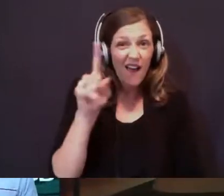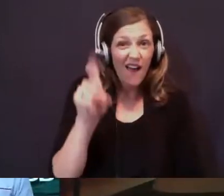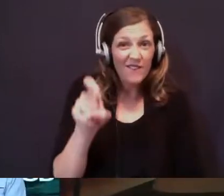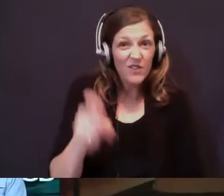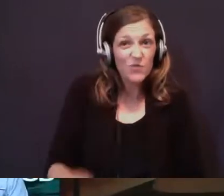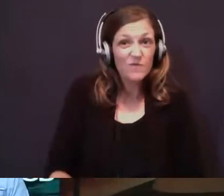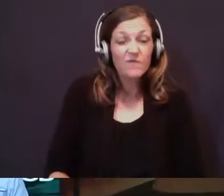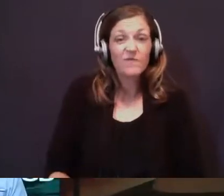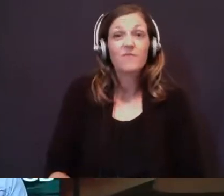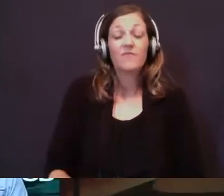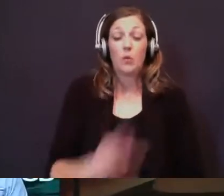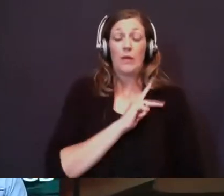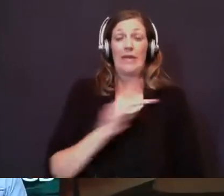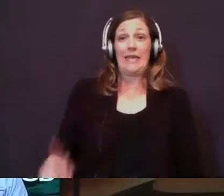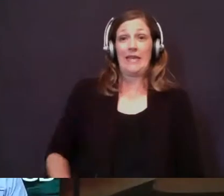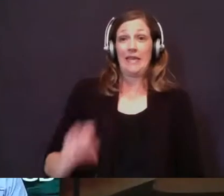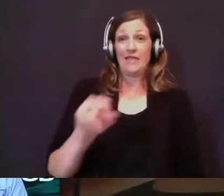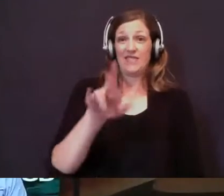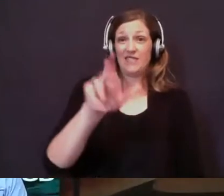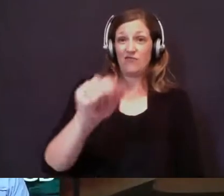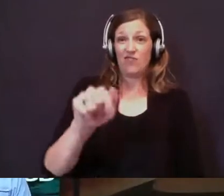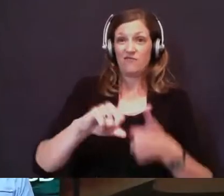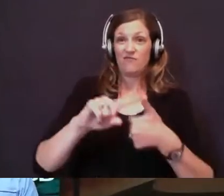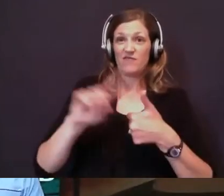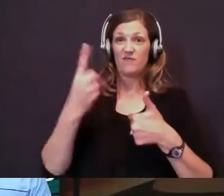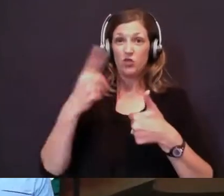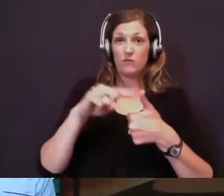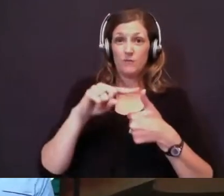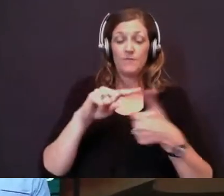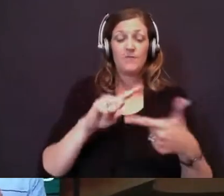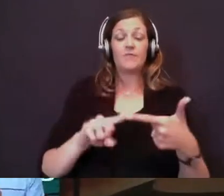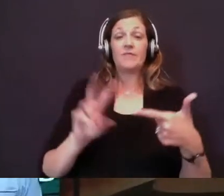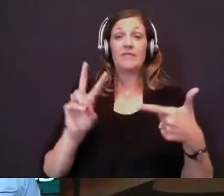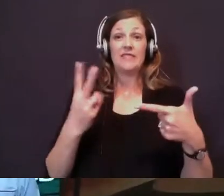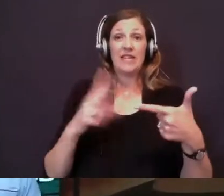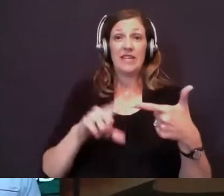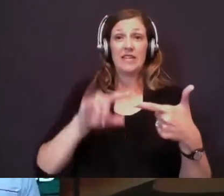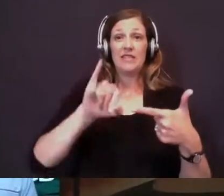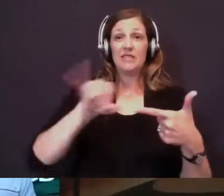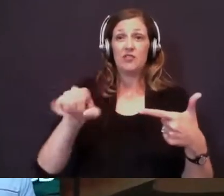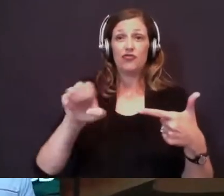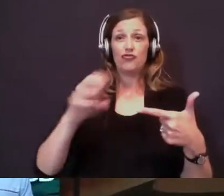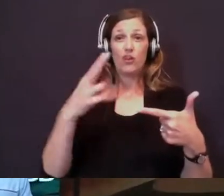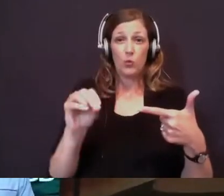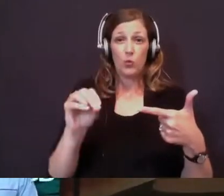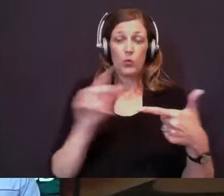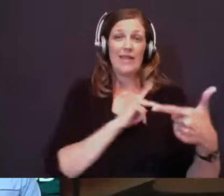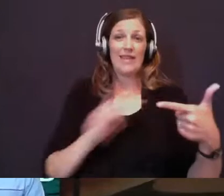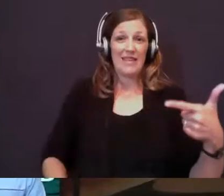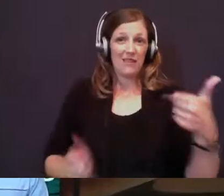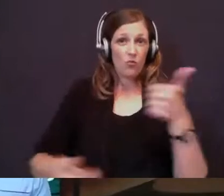So the king of Syria is the first one that Elijah is called to anoint. The second person is Jehu, king over Israel.